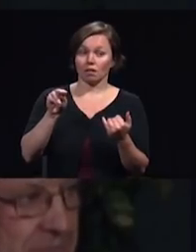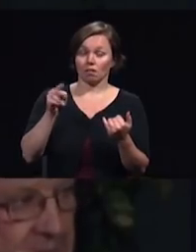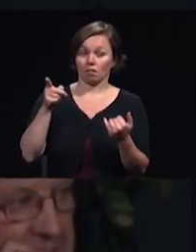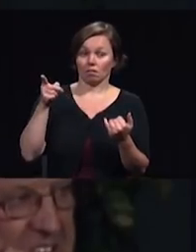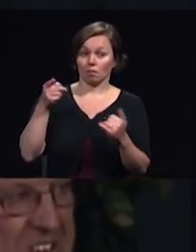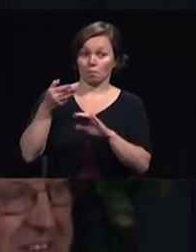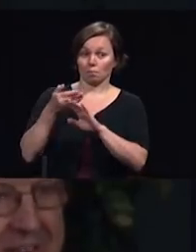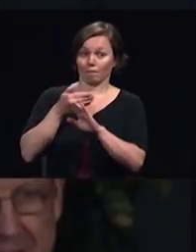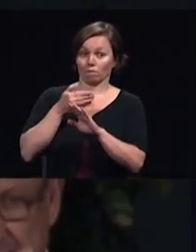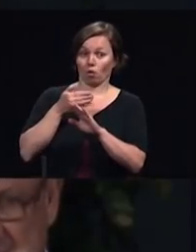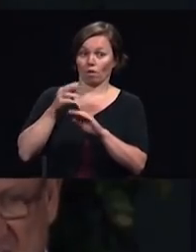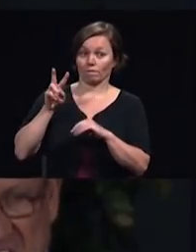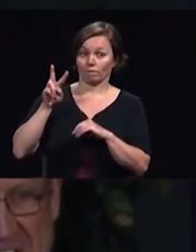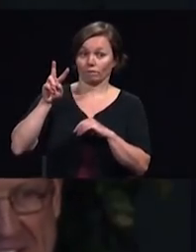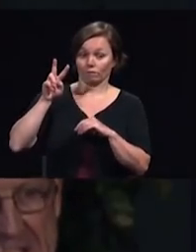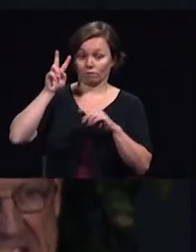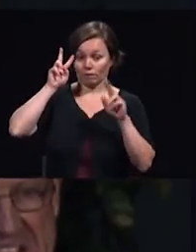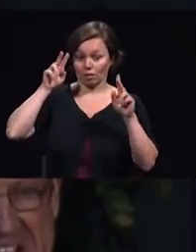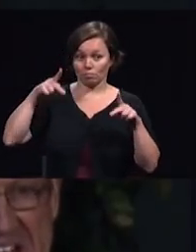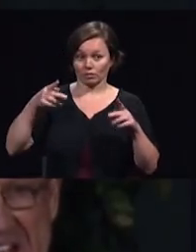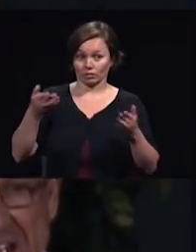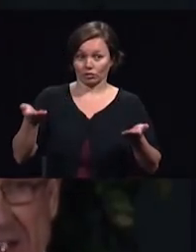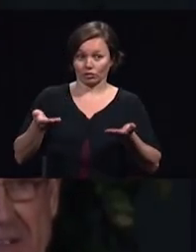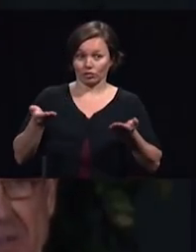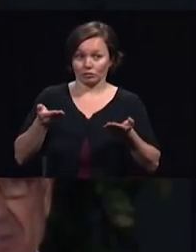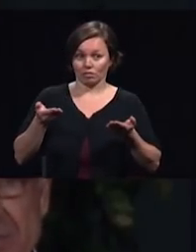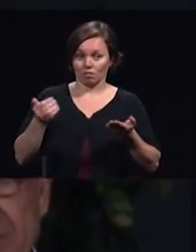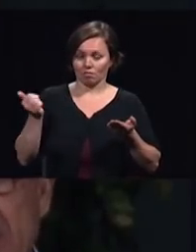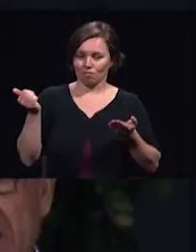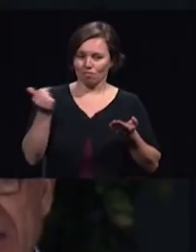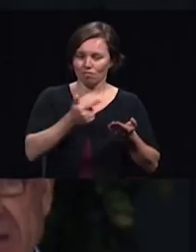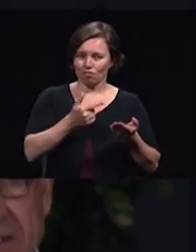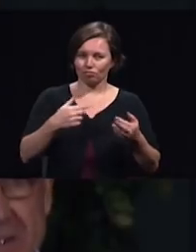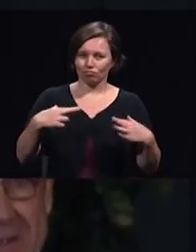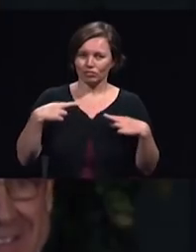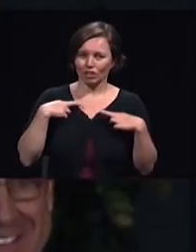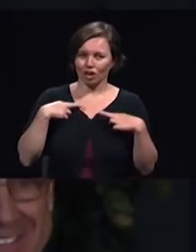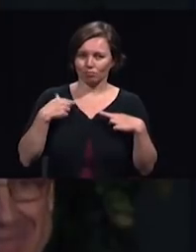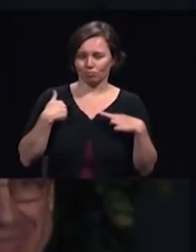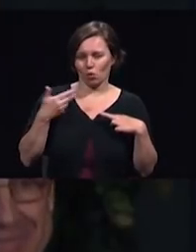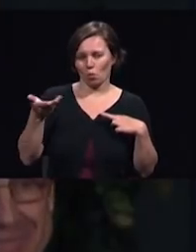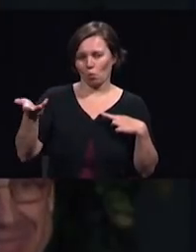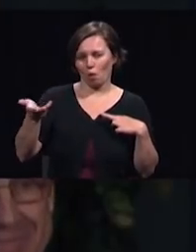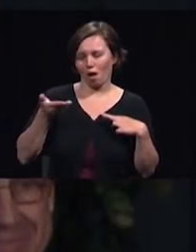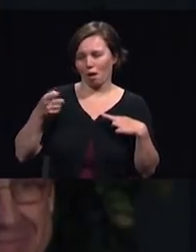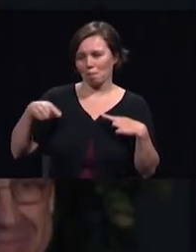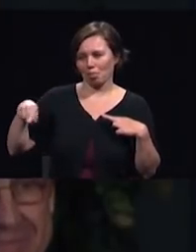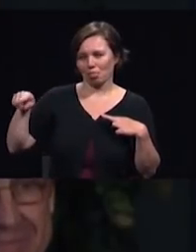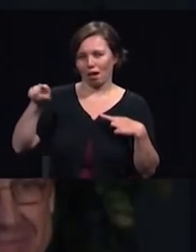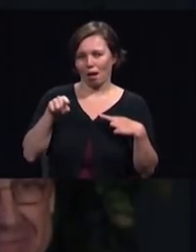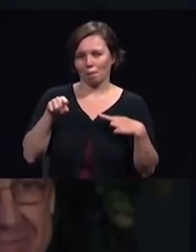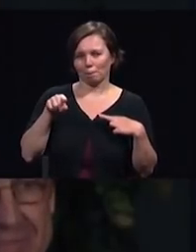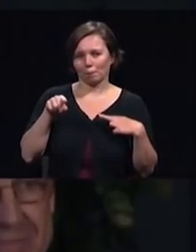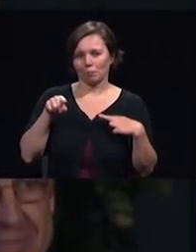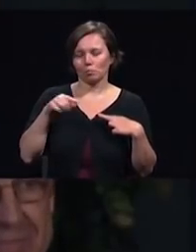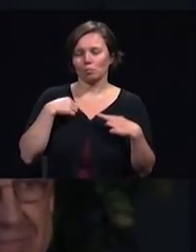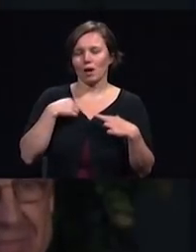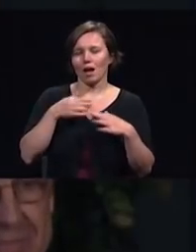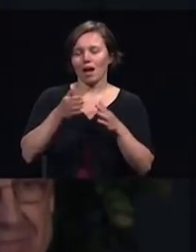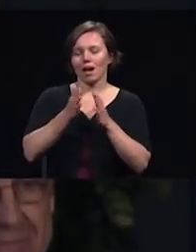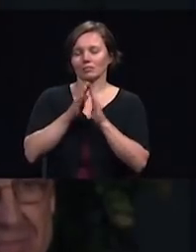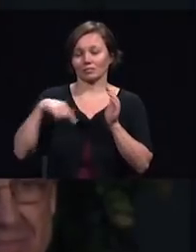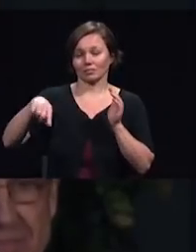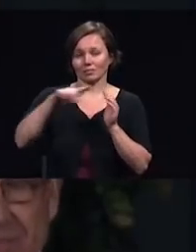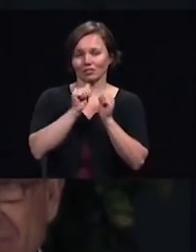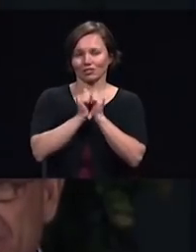and all retirees. We welcome you. And we ask that together we will work